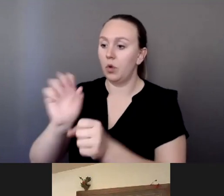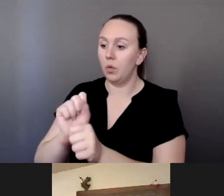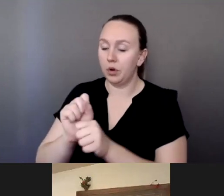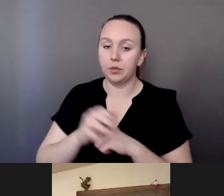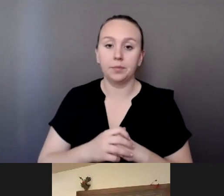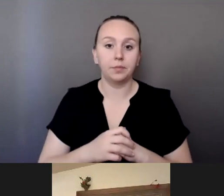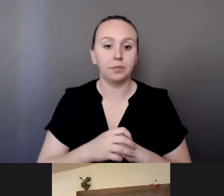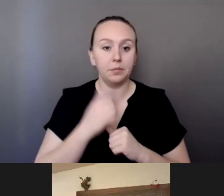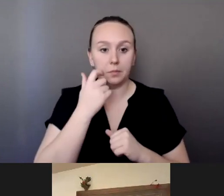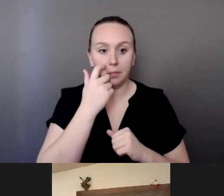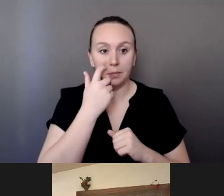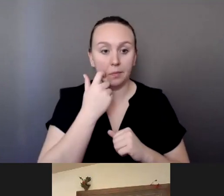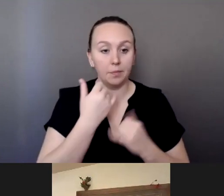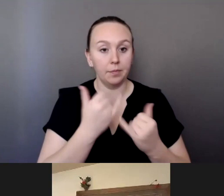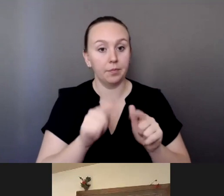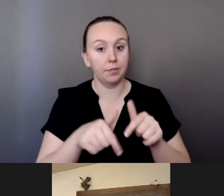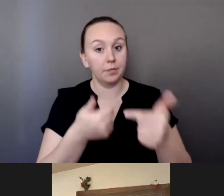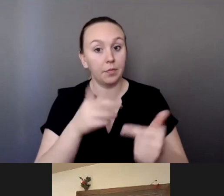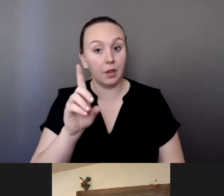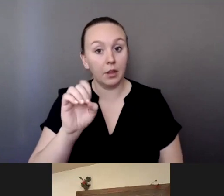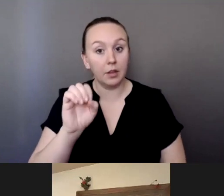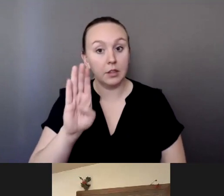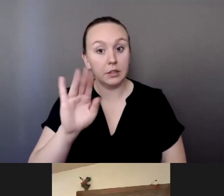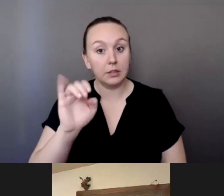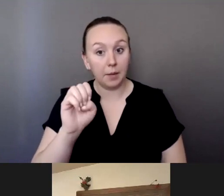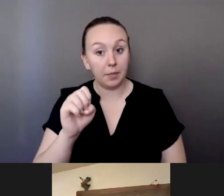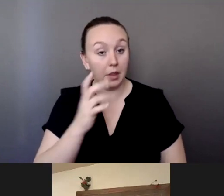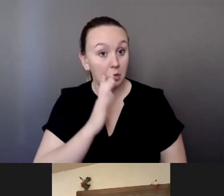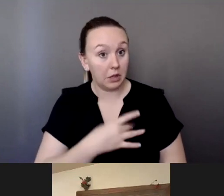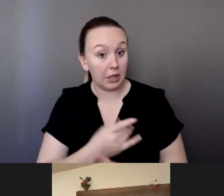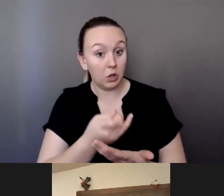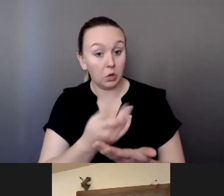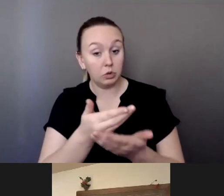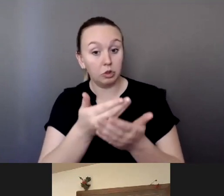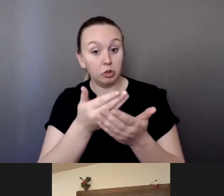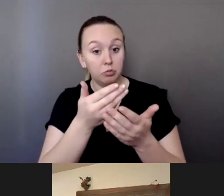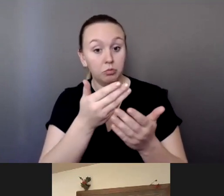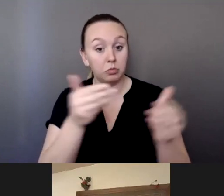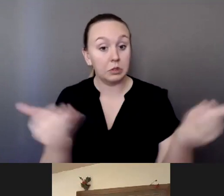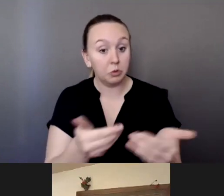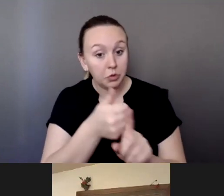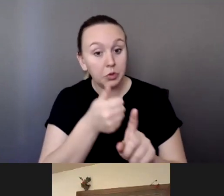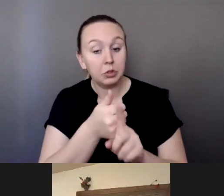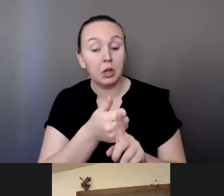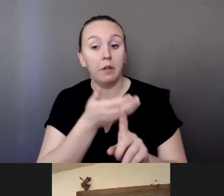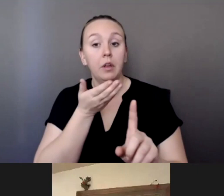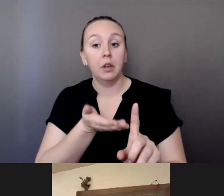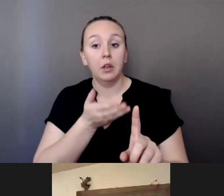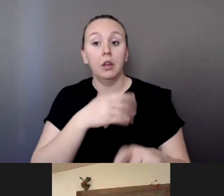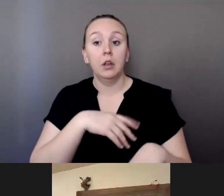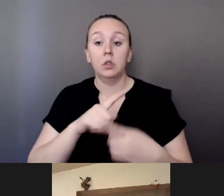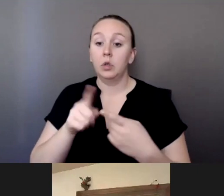Debbie, I'd like to call you into the conversation. If you can please introduce yourself to to the